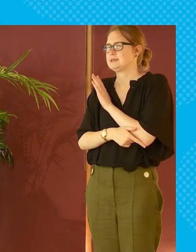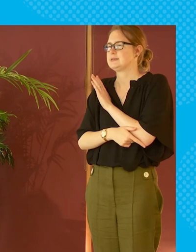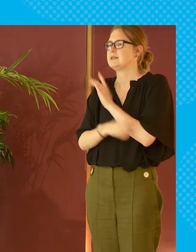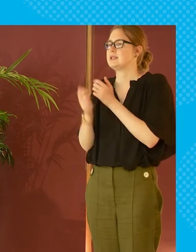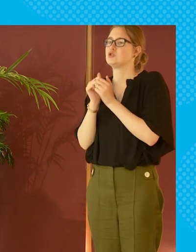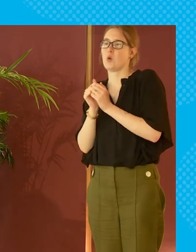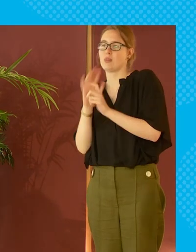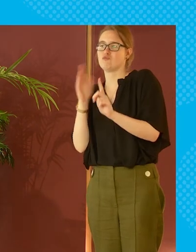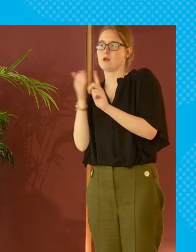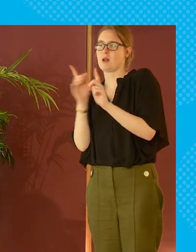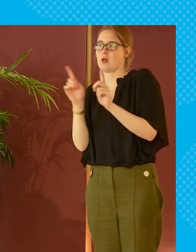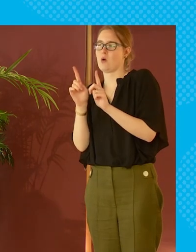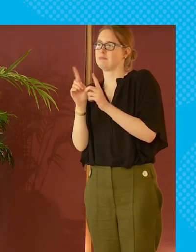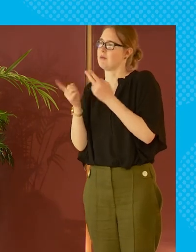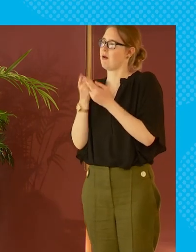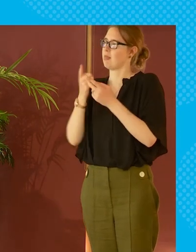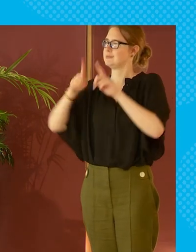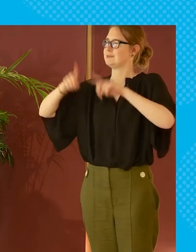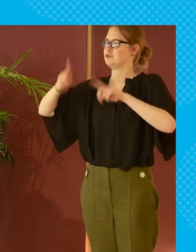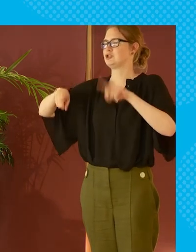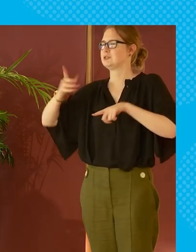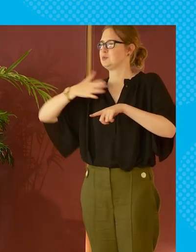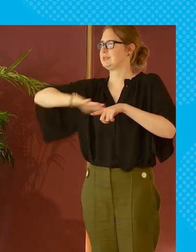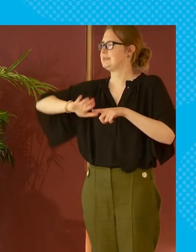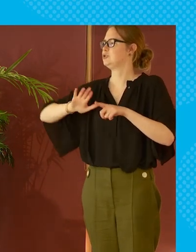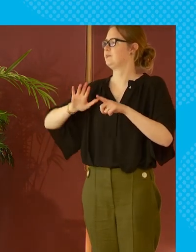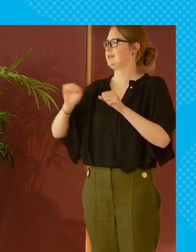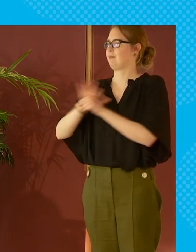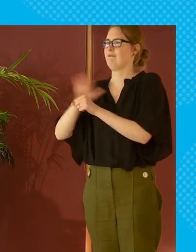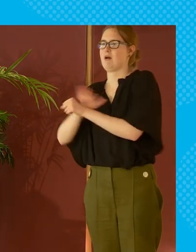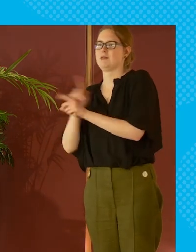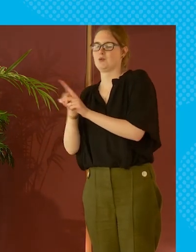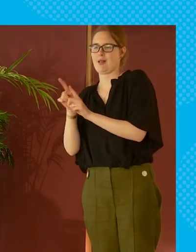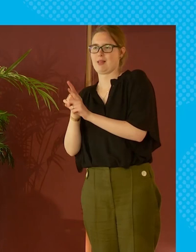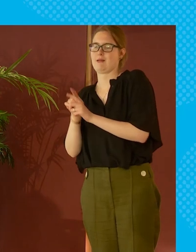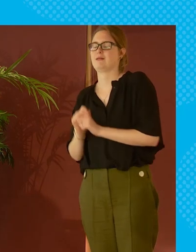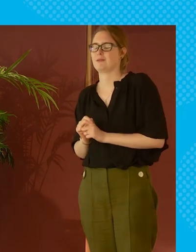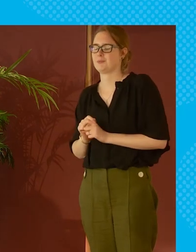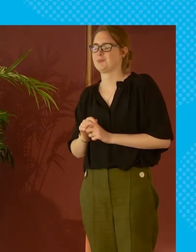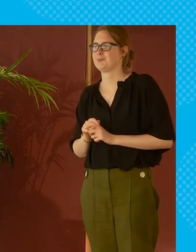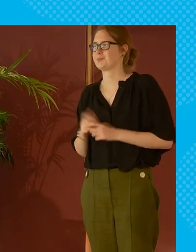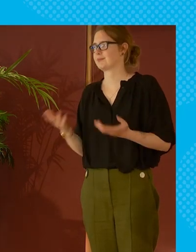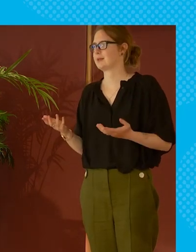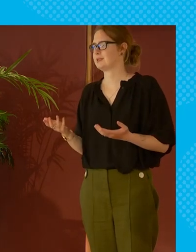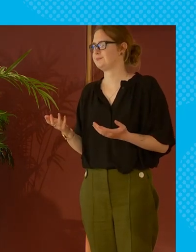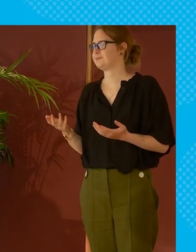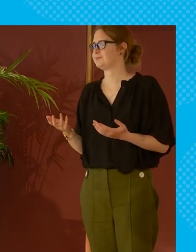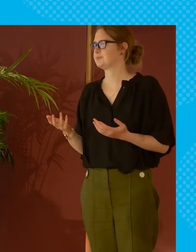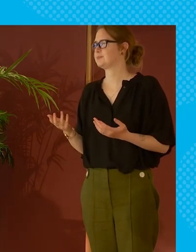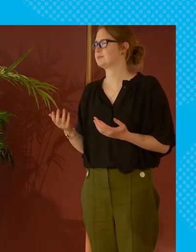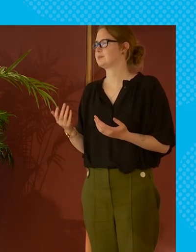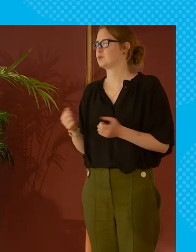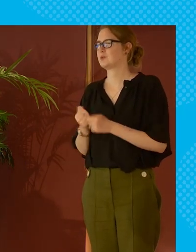then it's worth recognizing where are the differentials that we need to be addressing and we i mean